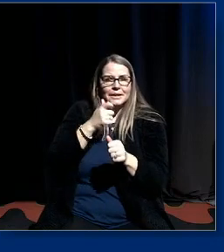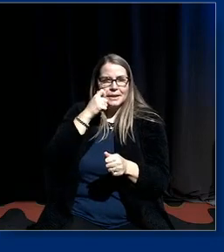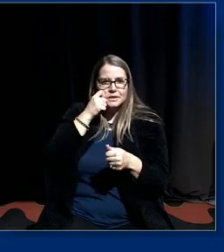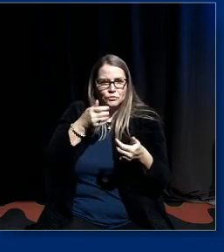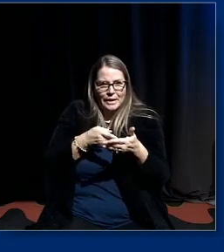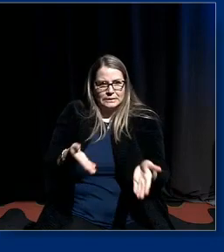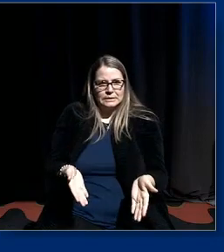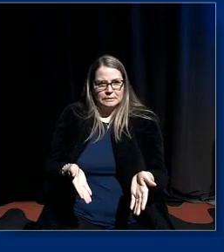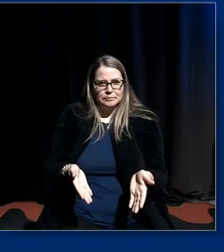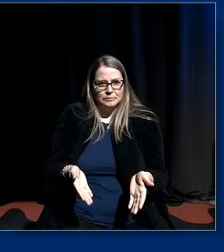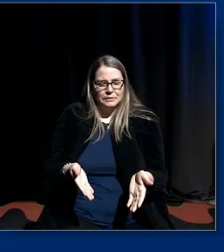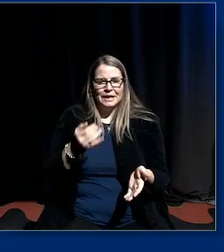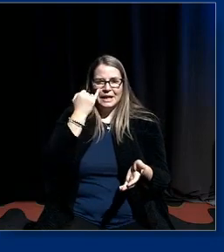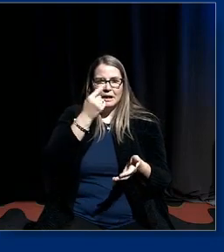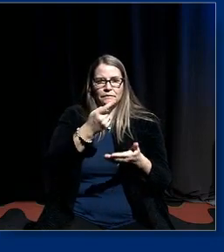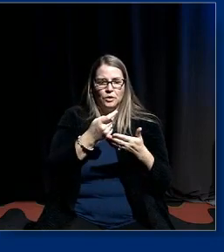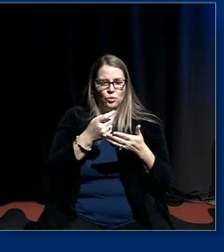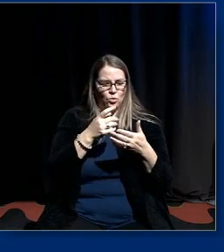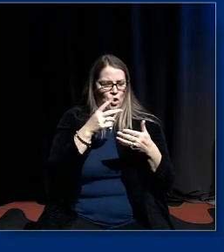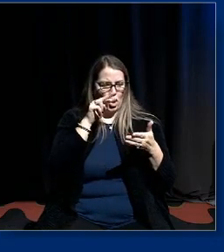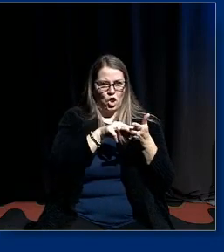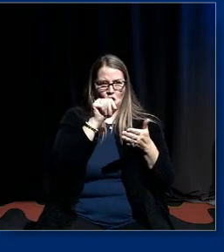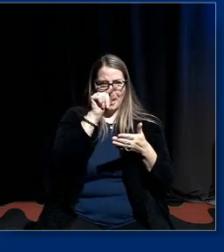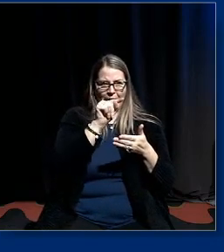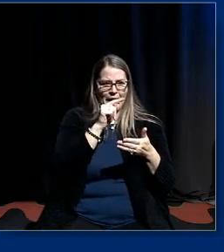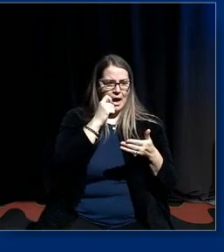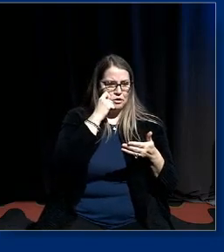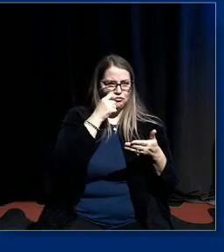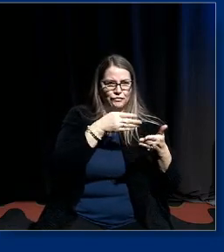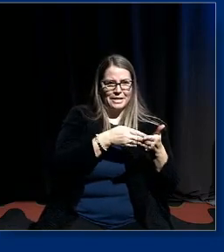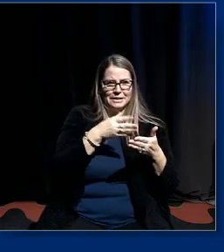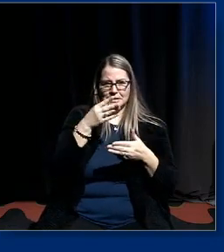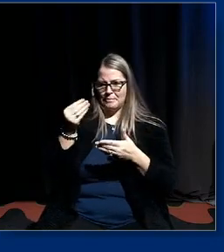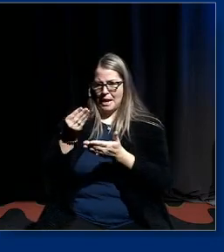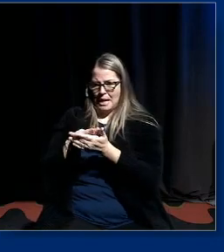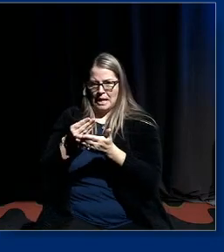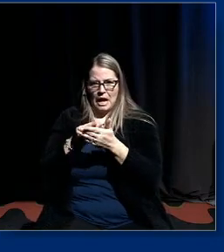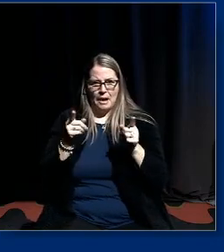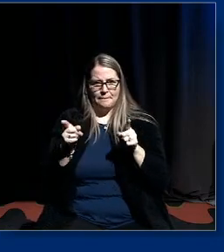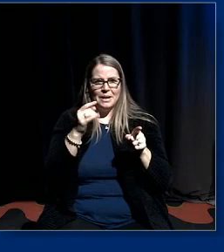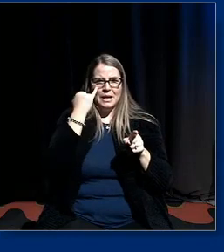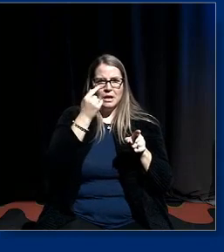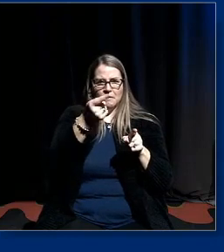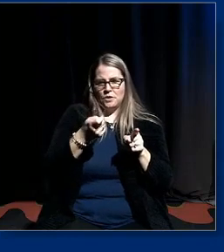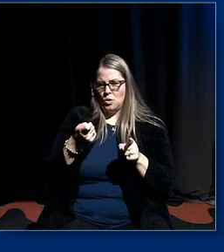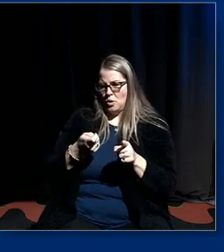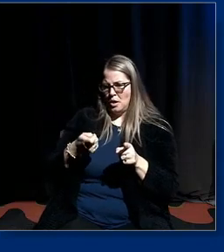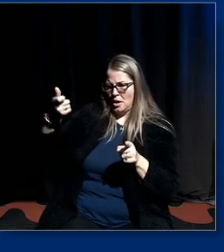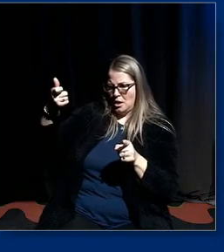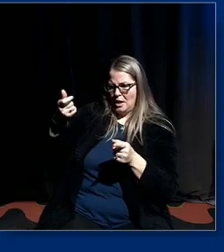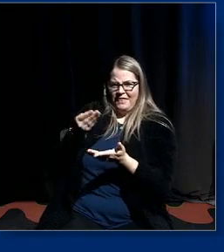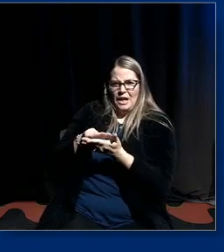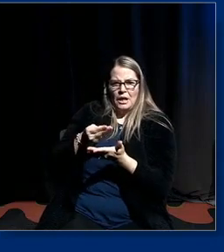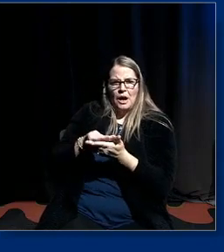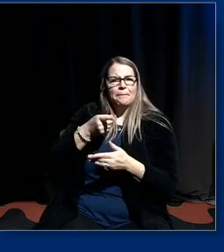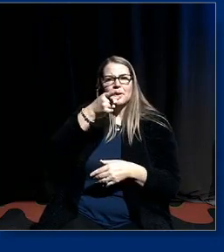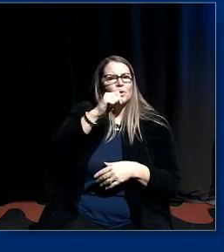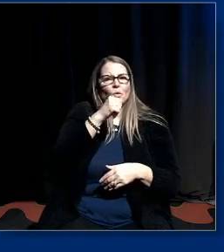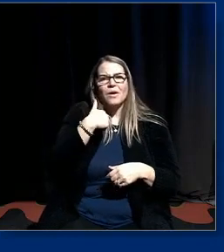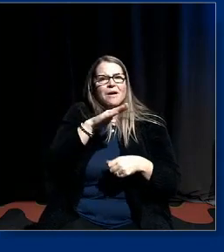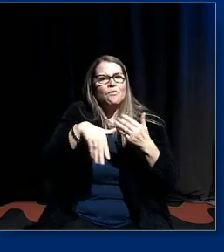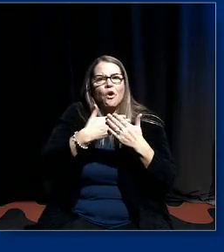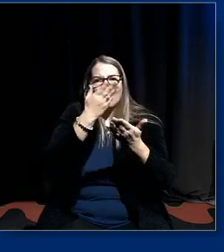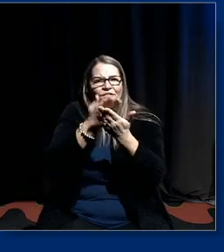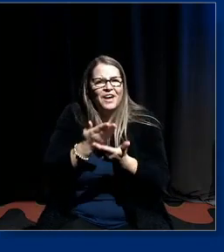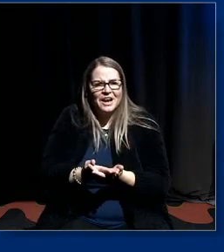a relationship with income you're not you're taking out part of the way in which the racism works but what a lot of statisticians